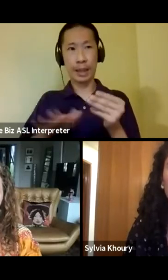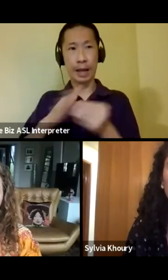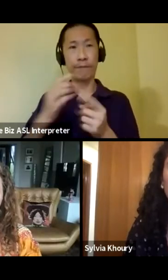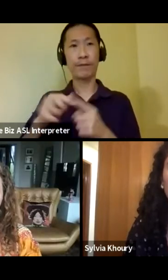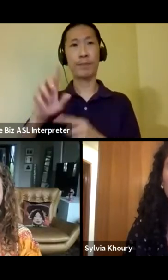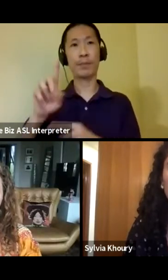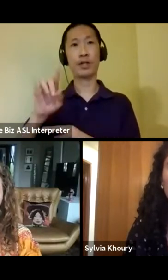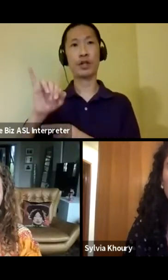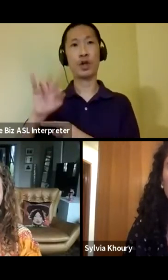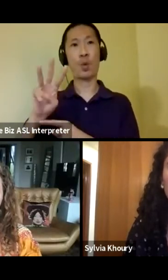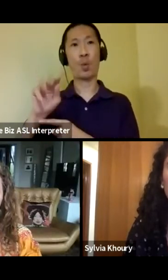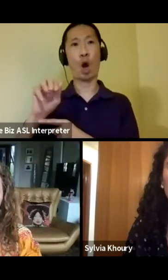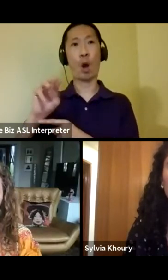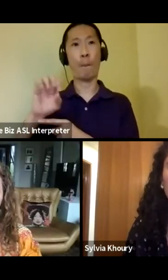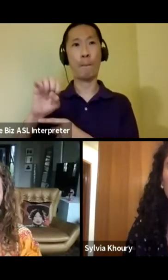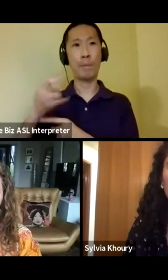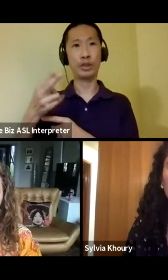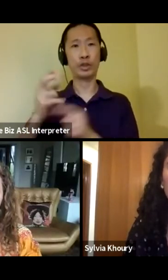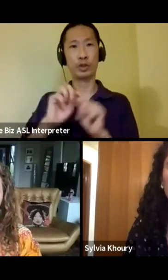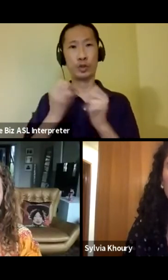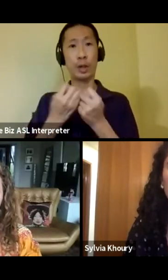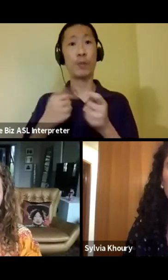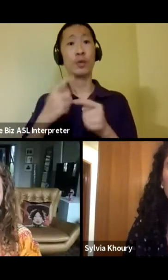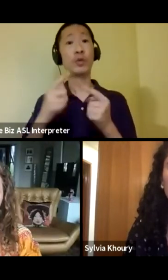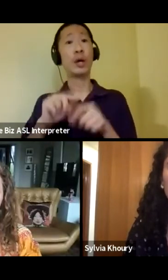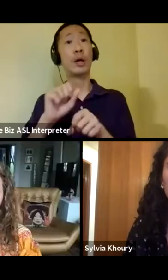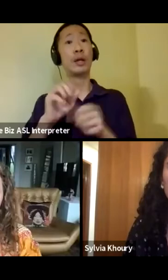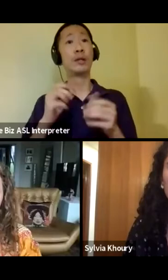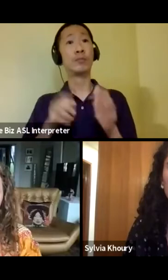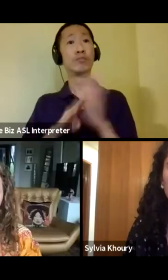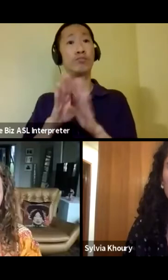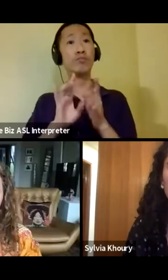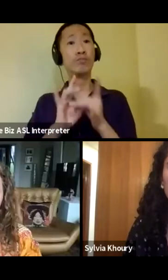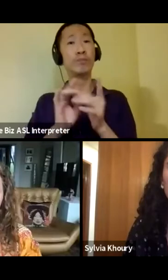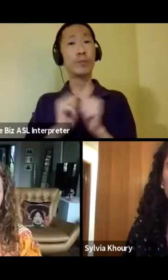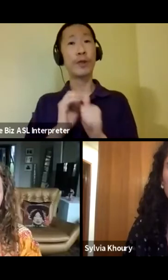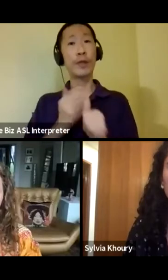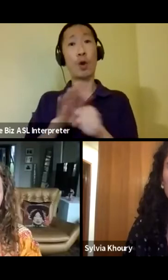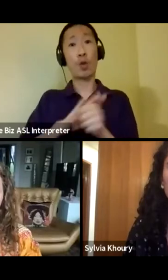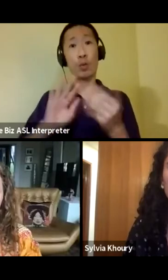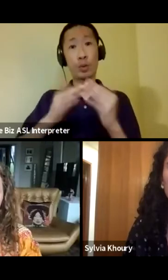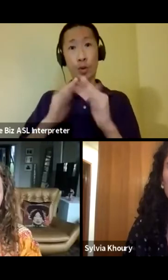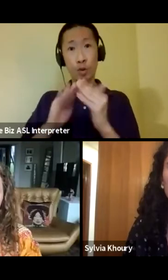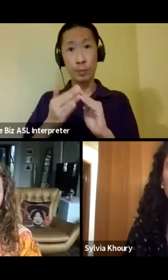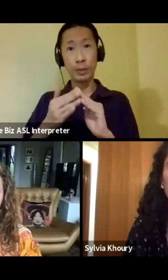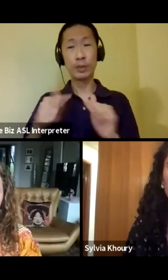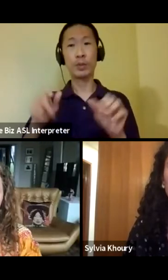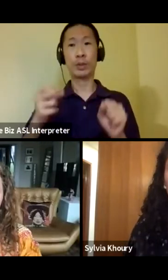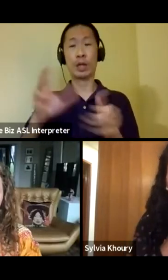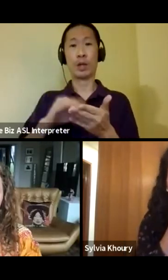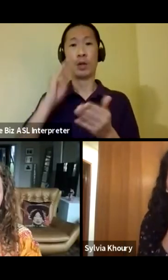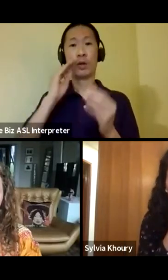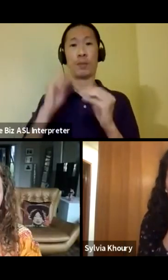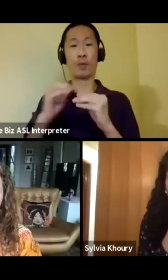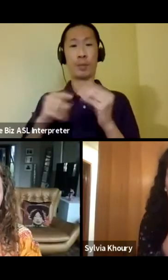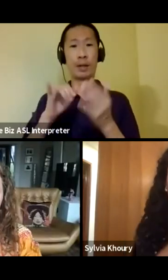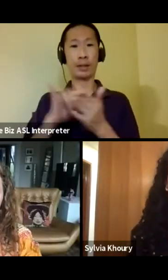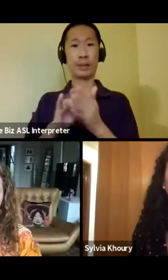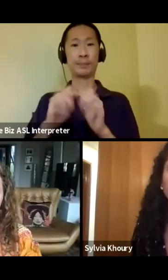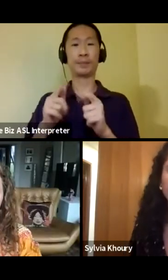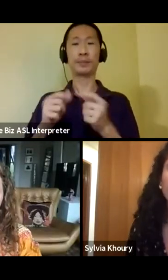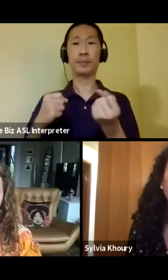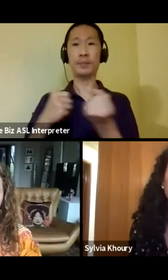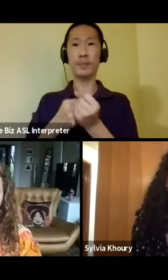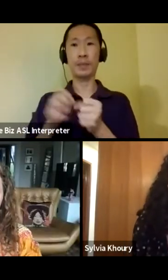work on creating relationships with our local communities and you can learn more about that and how to support local